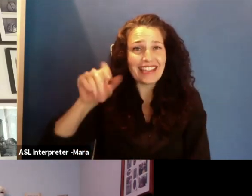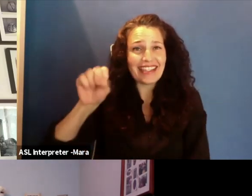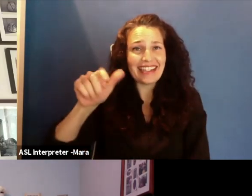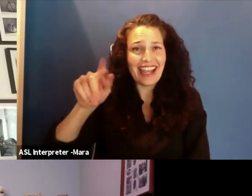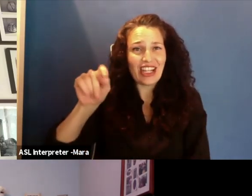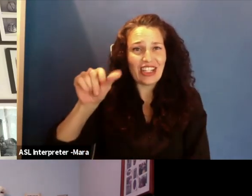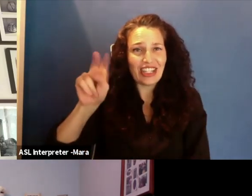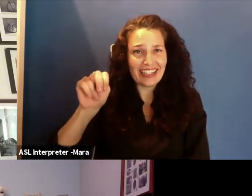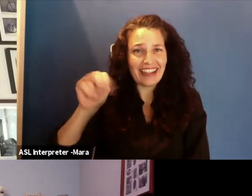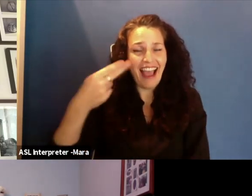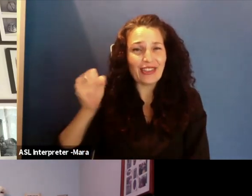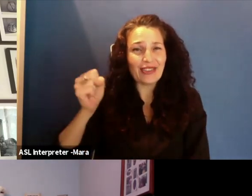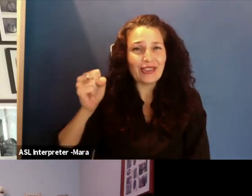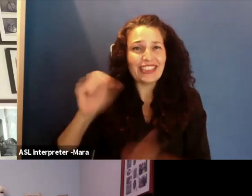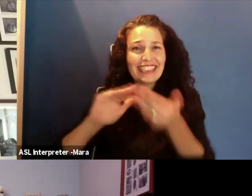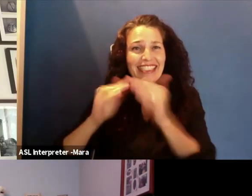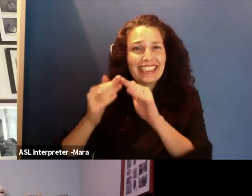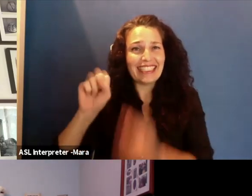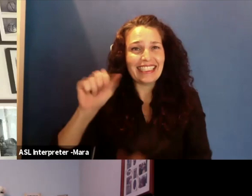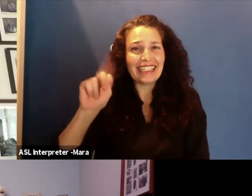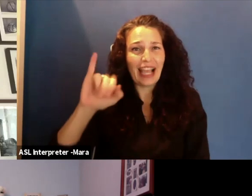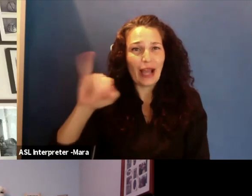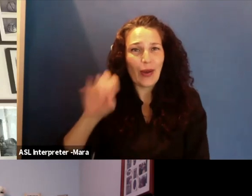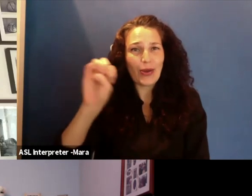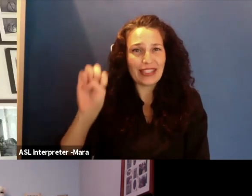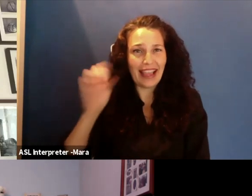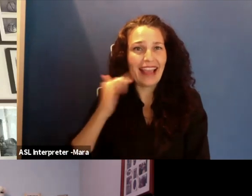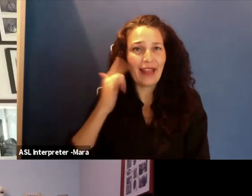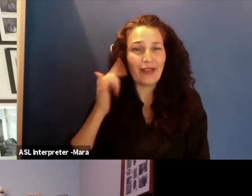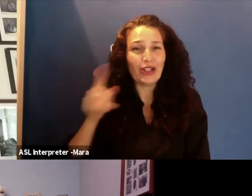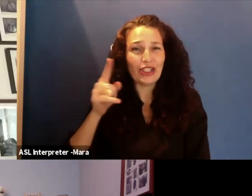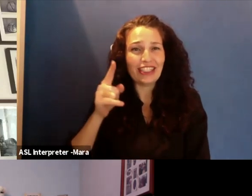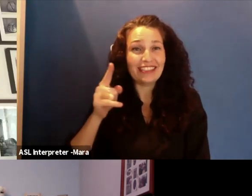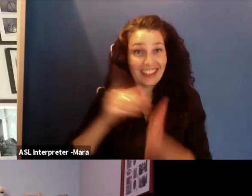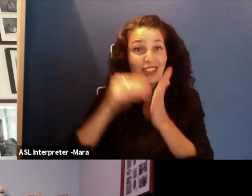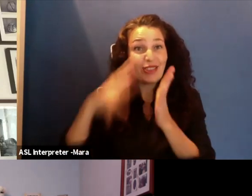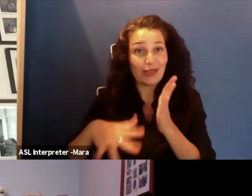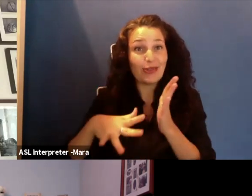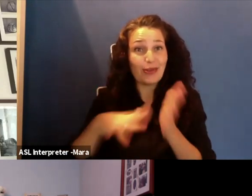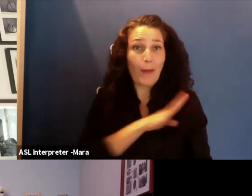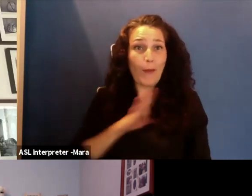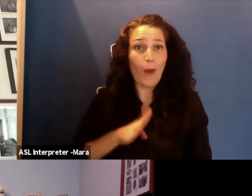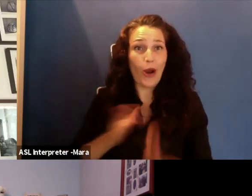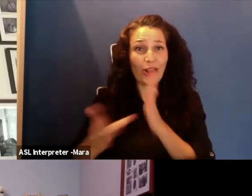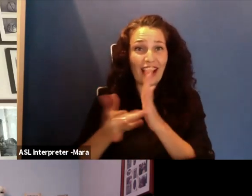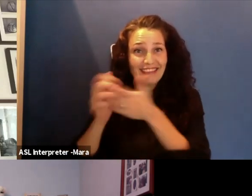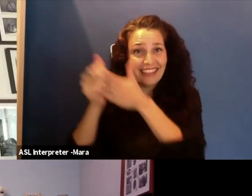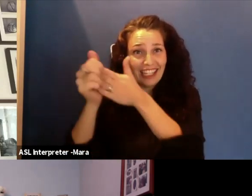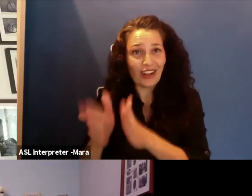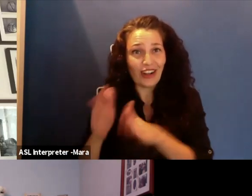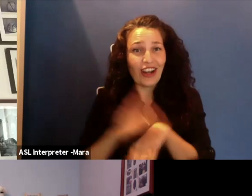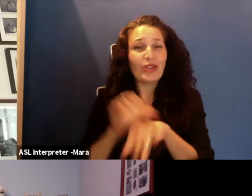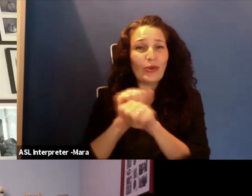Jose. And she leads the student-born board at the Tech. And she works with social change and climate